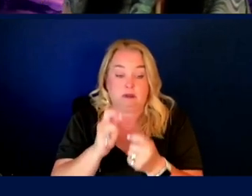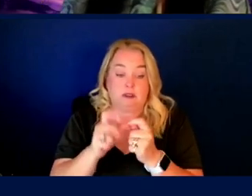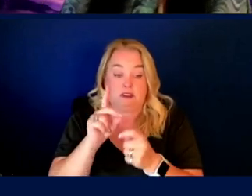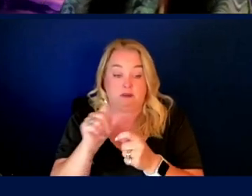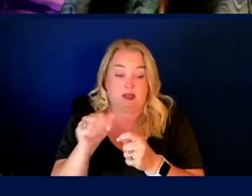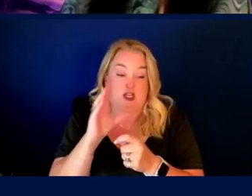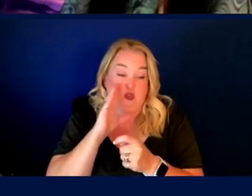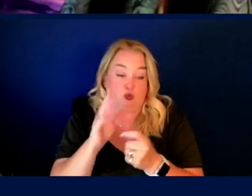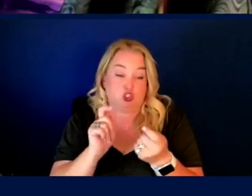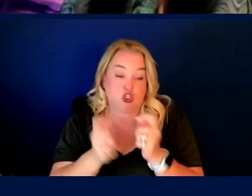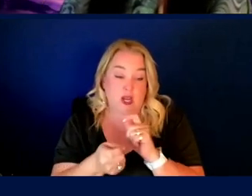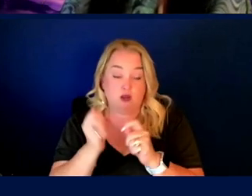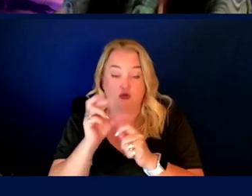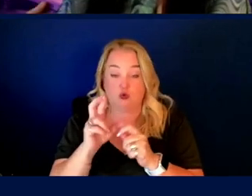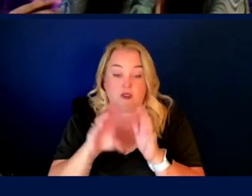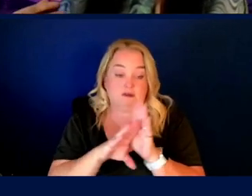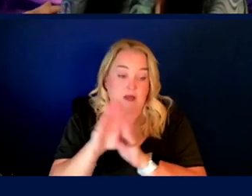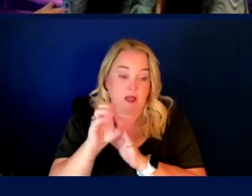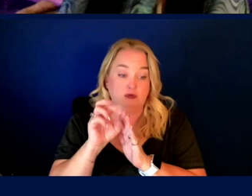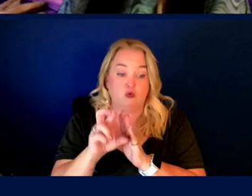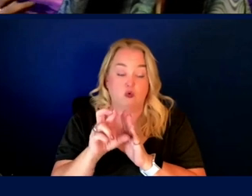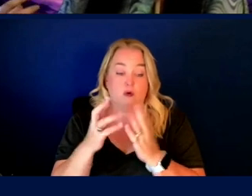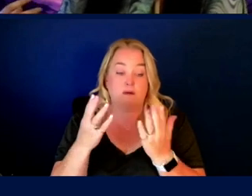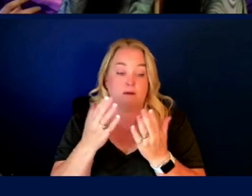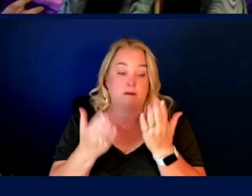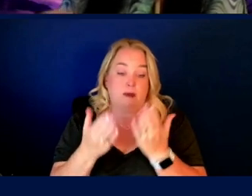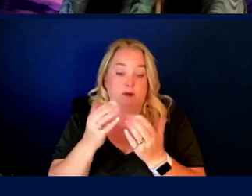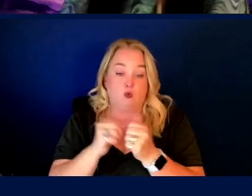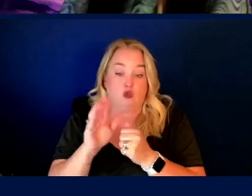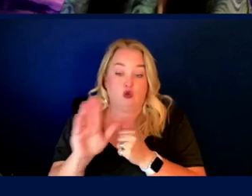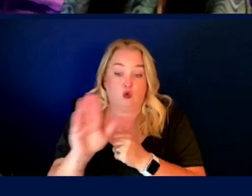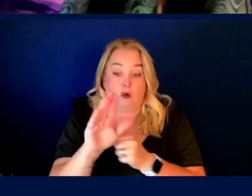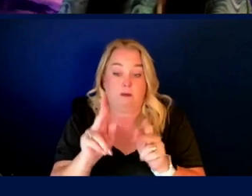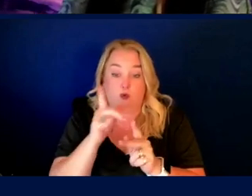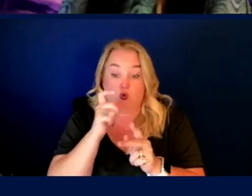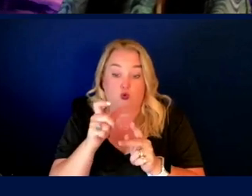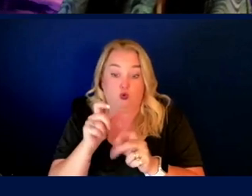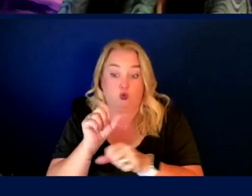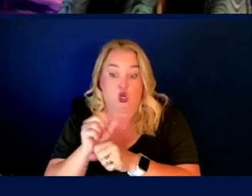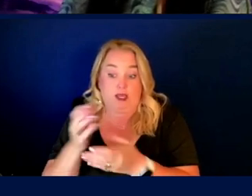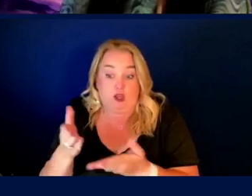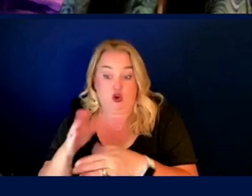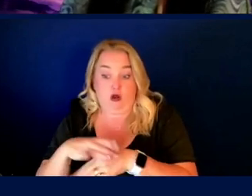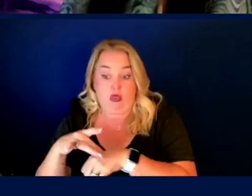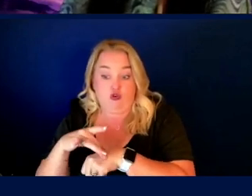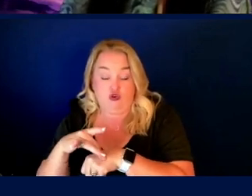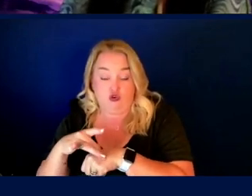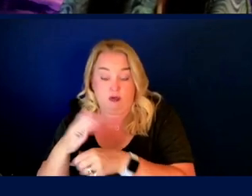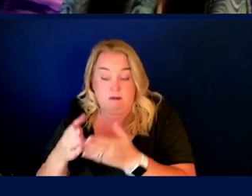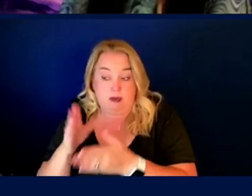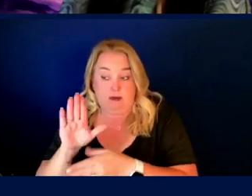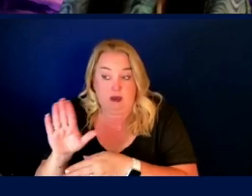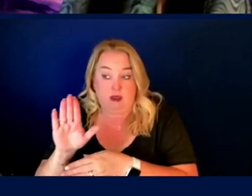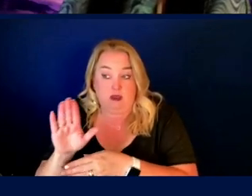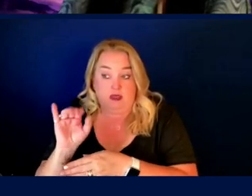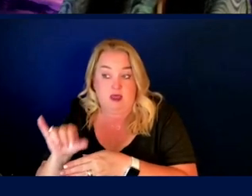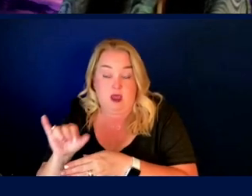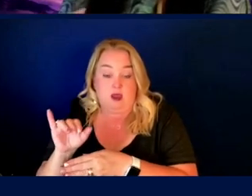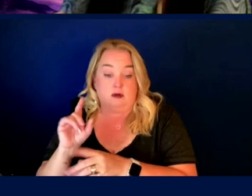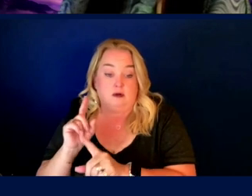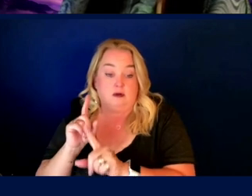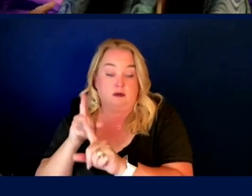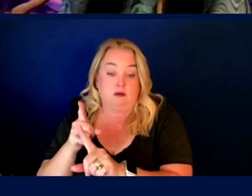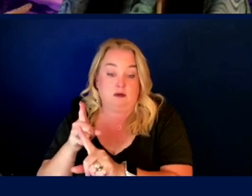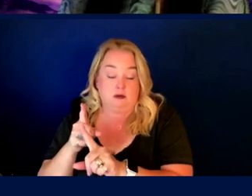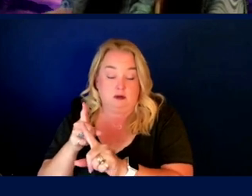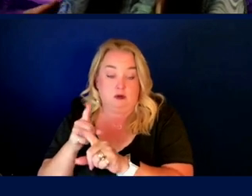maybe among, uh, you know, your mission operations folks who are ground-based, uh, as well. How might your approach to your mission change in regards